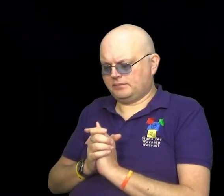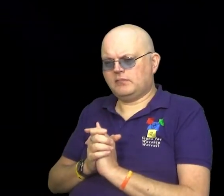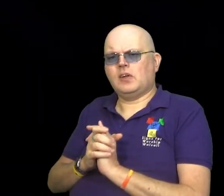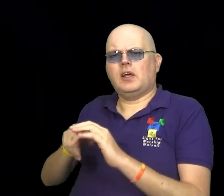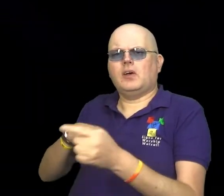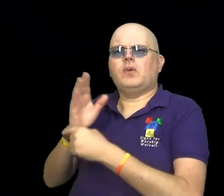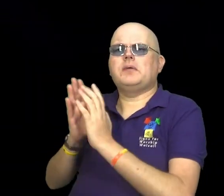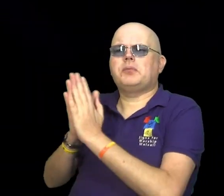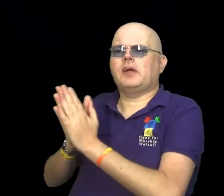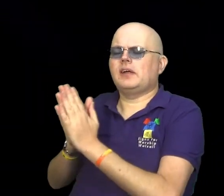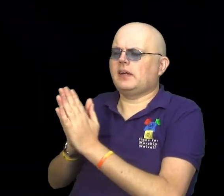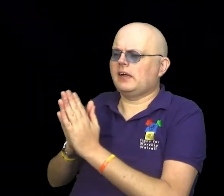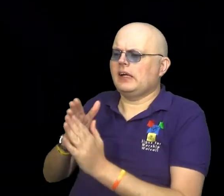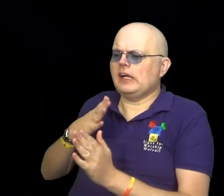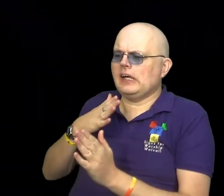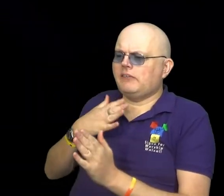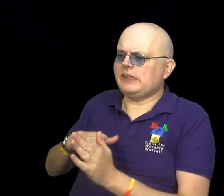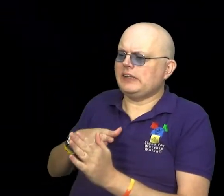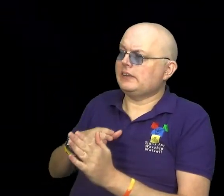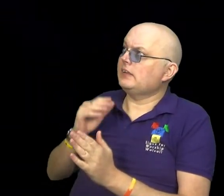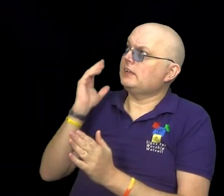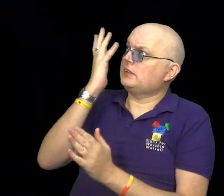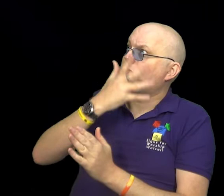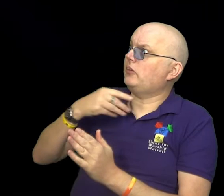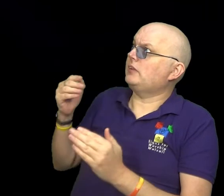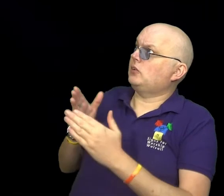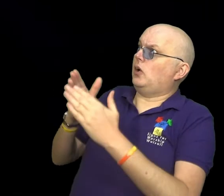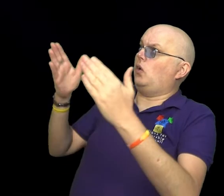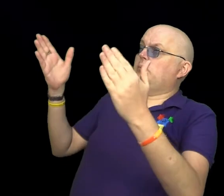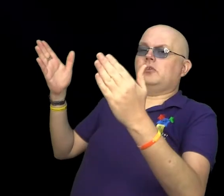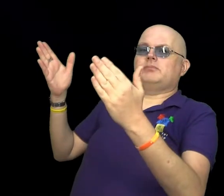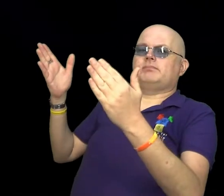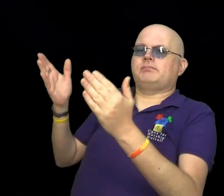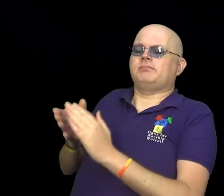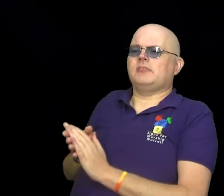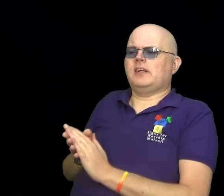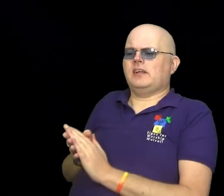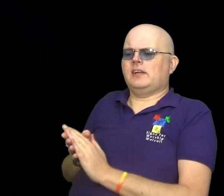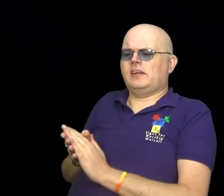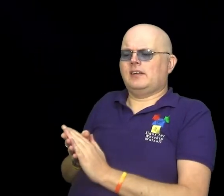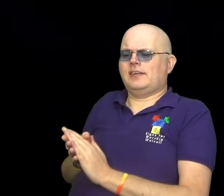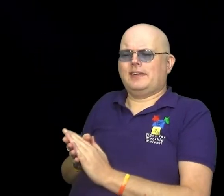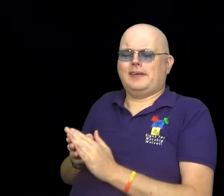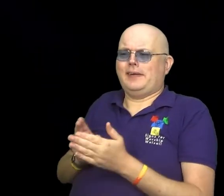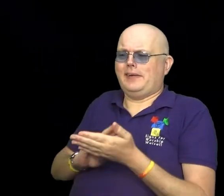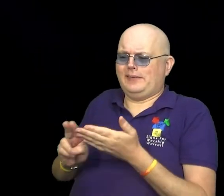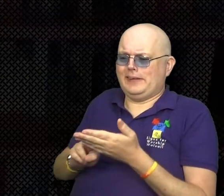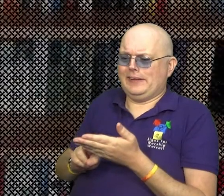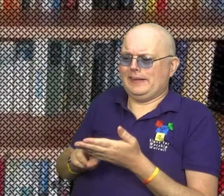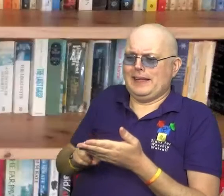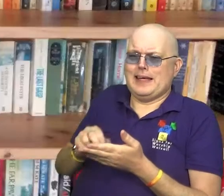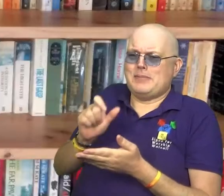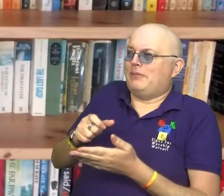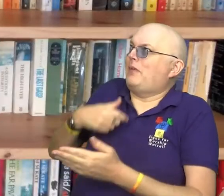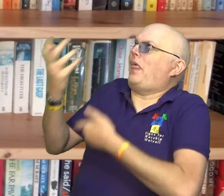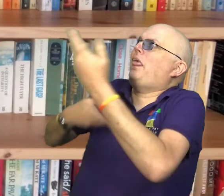When we pray, we need to be open to the Holy Spirit. Too often, people are so focused on